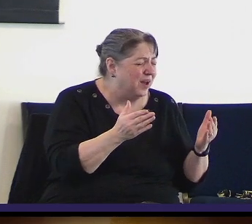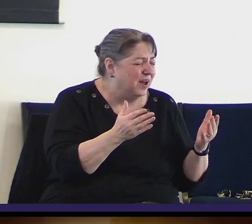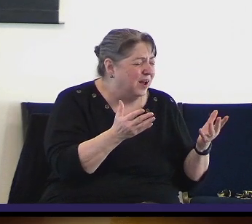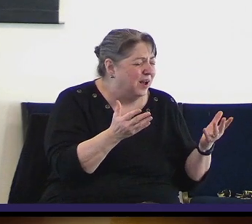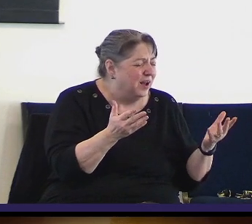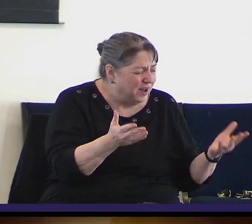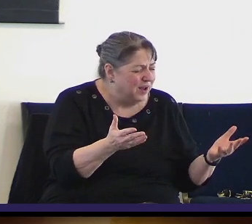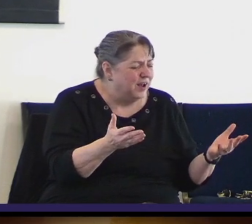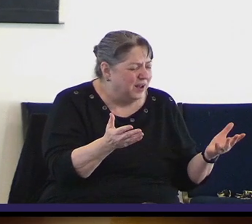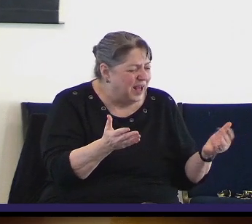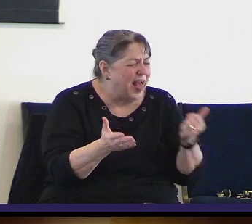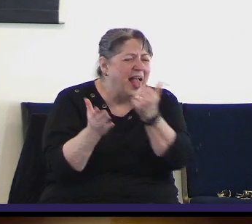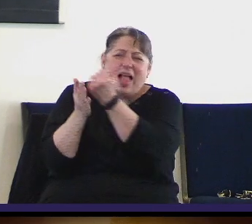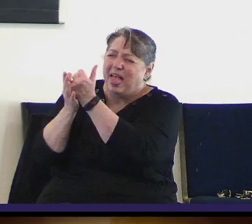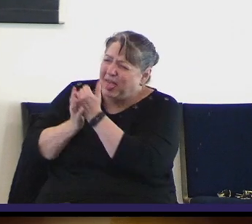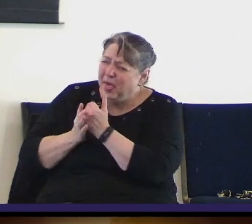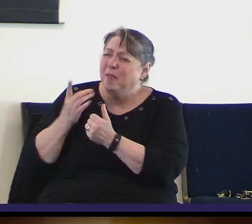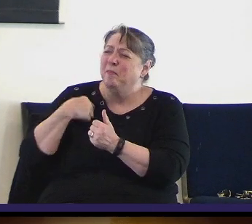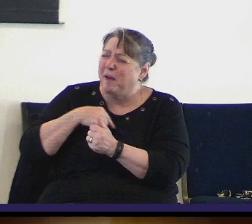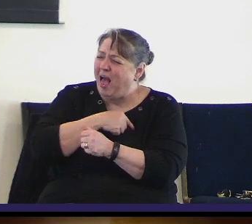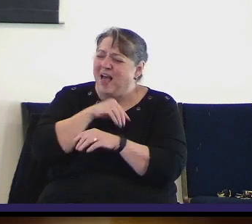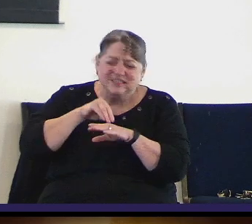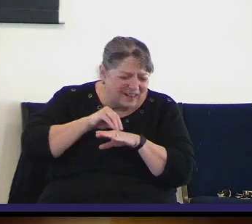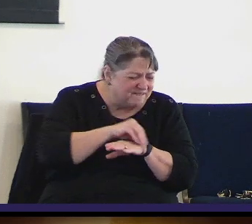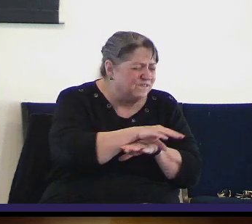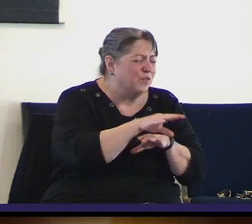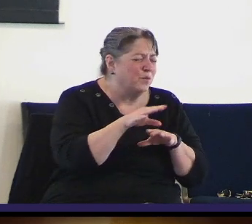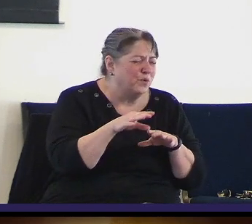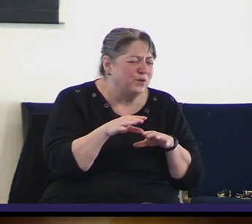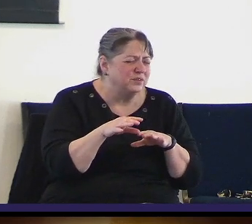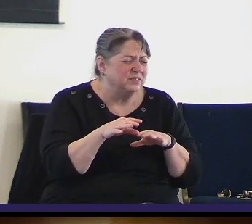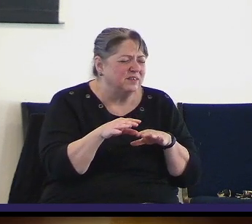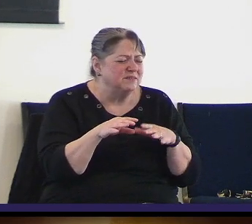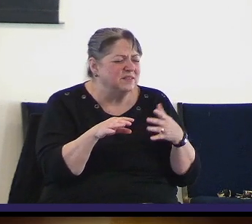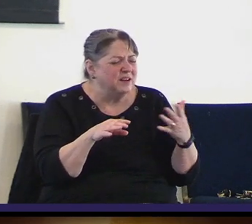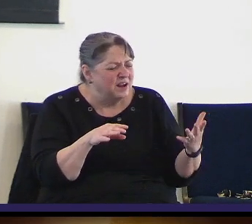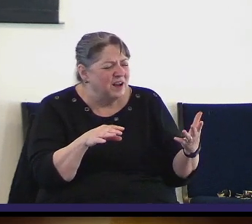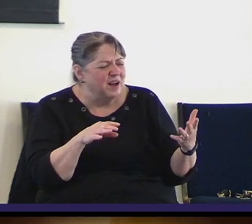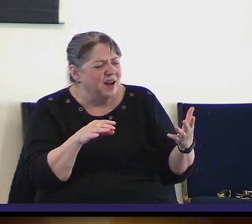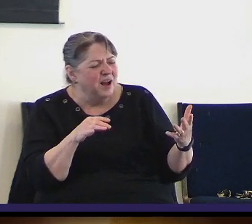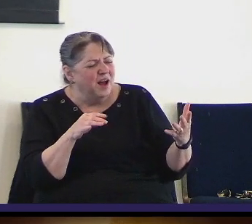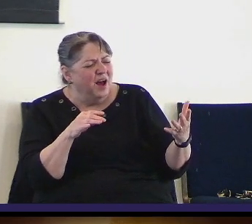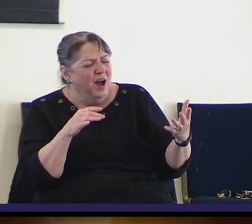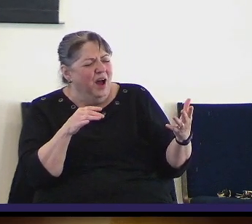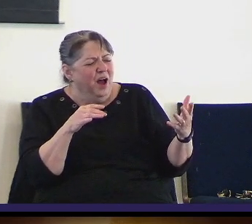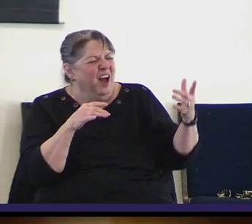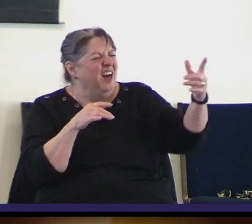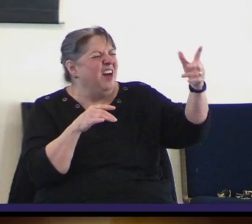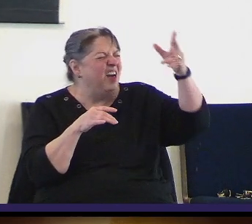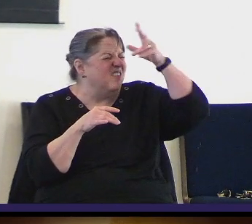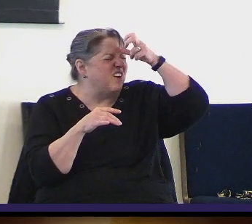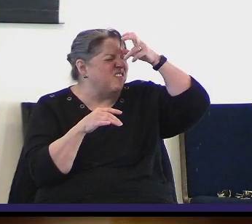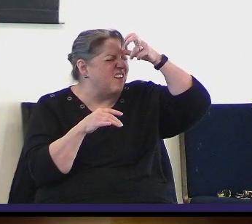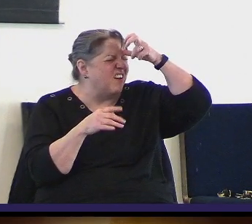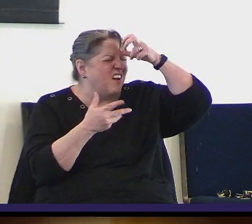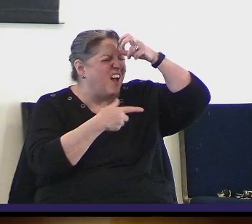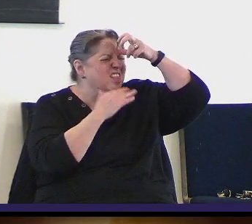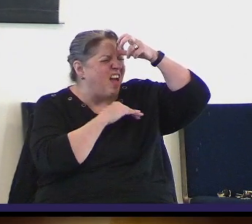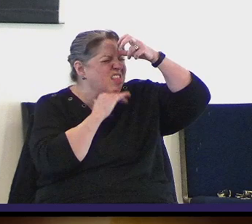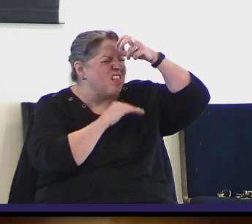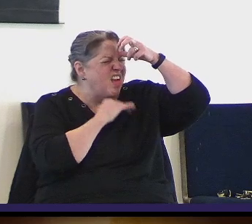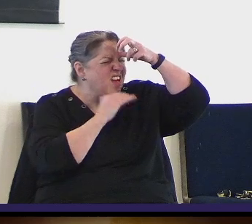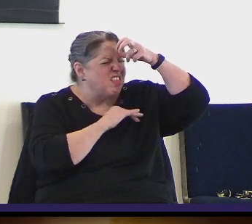father what breaks the yoke is being silenced by the father of lies through the media